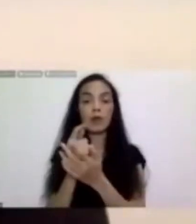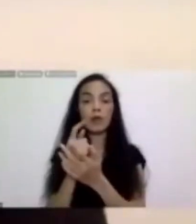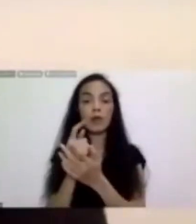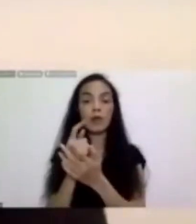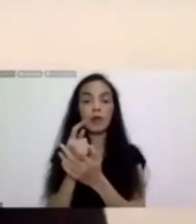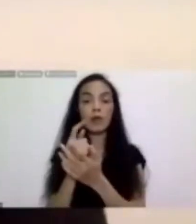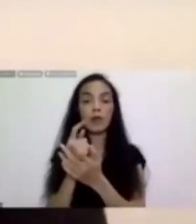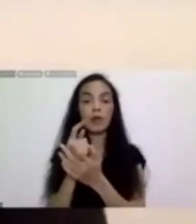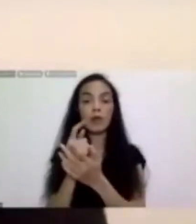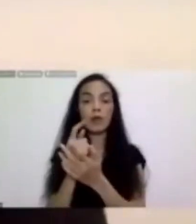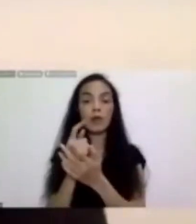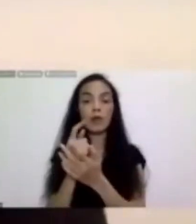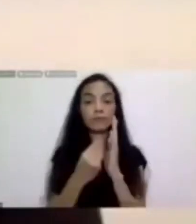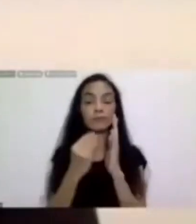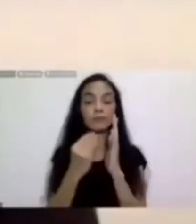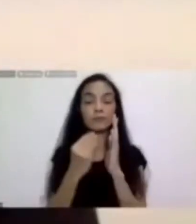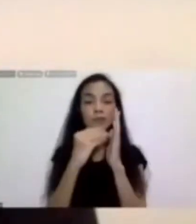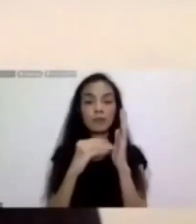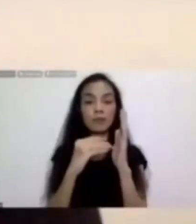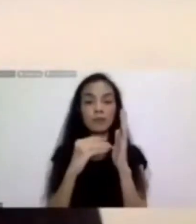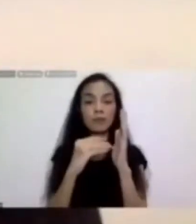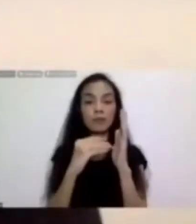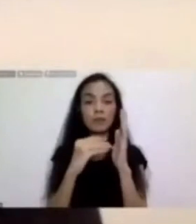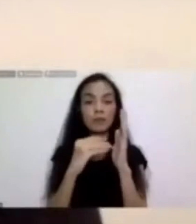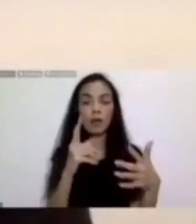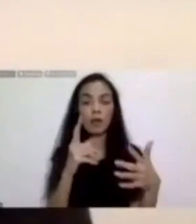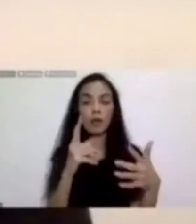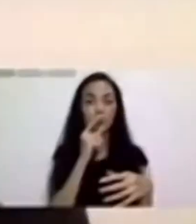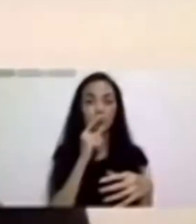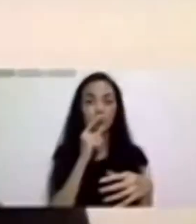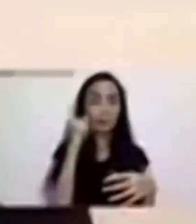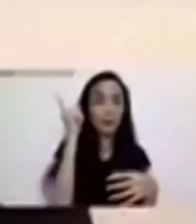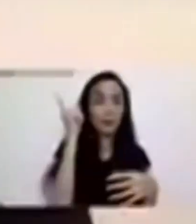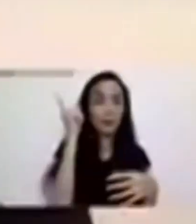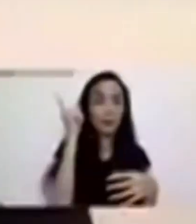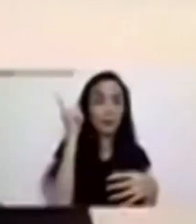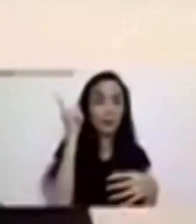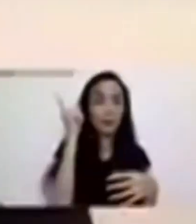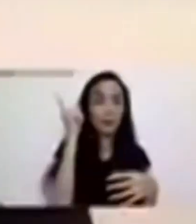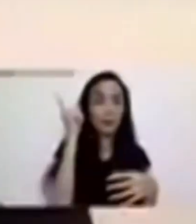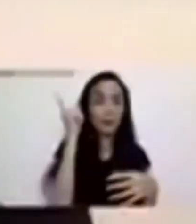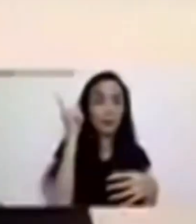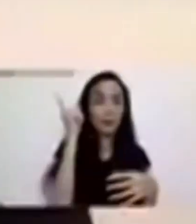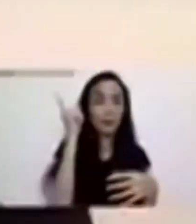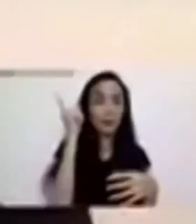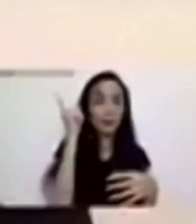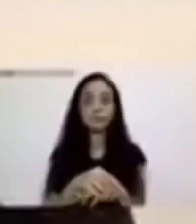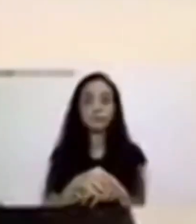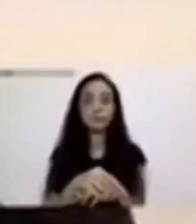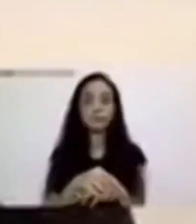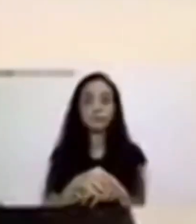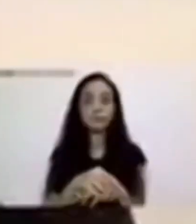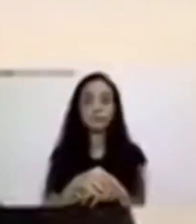of sectors, both public and private. Alongside the research, development, and translation of permanent and